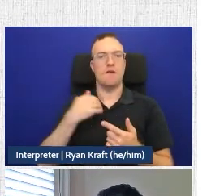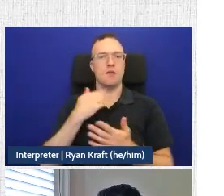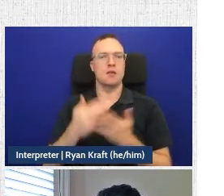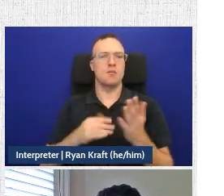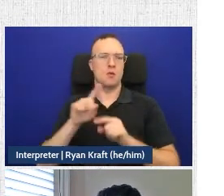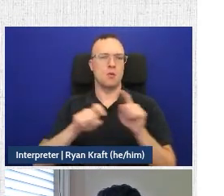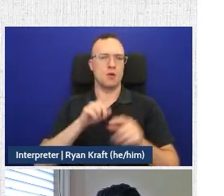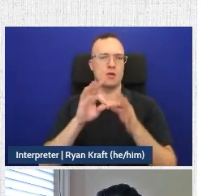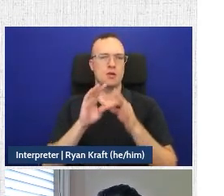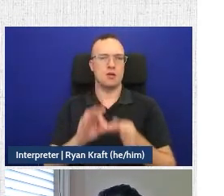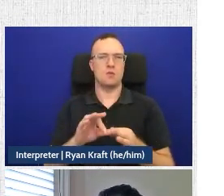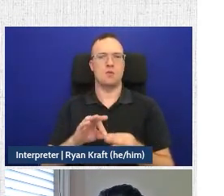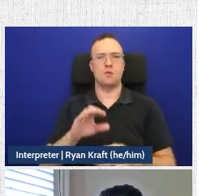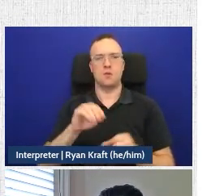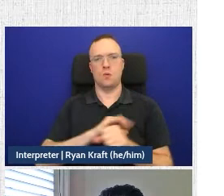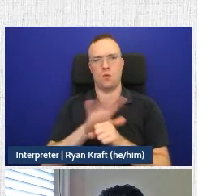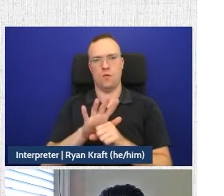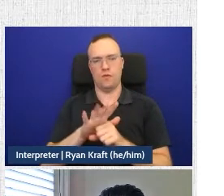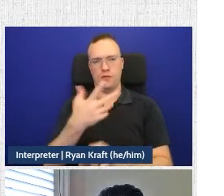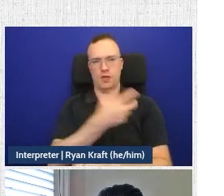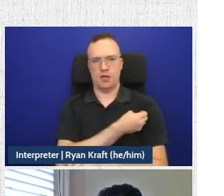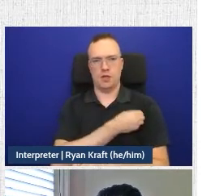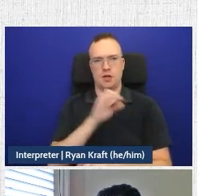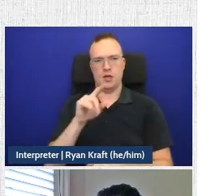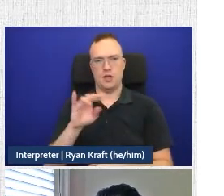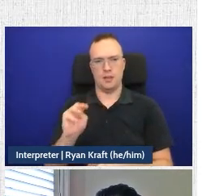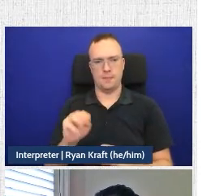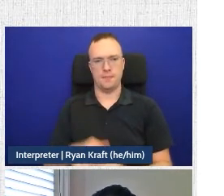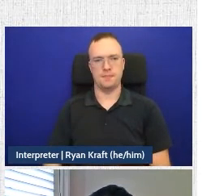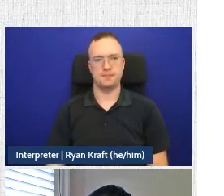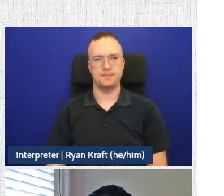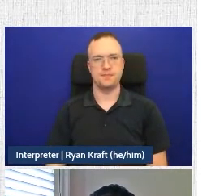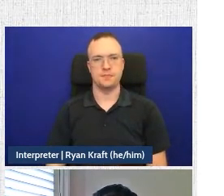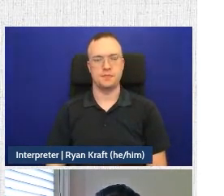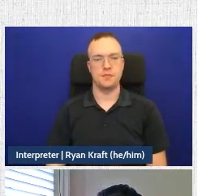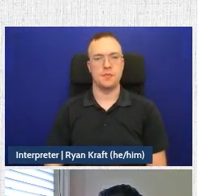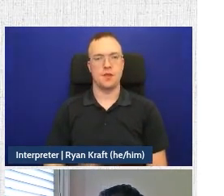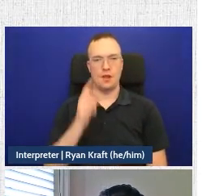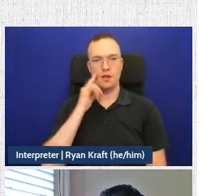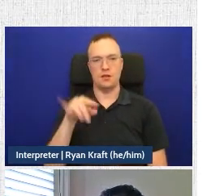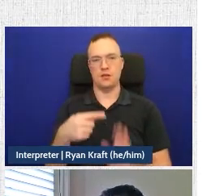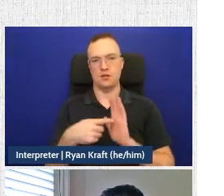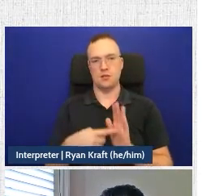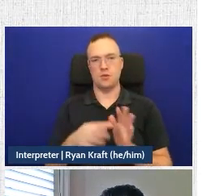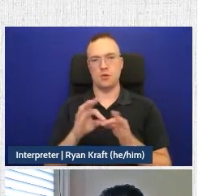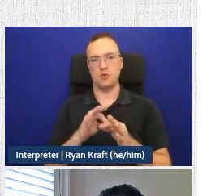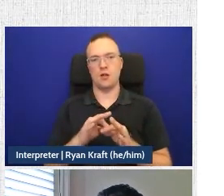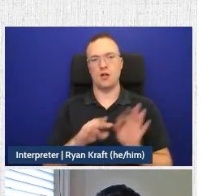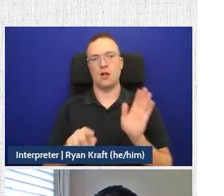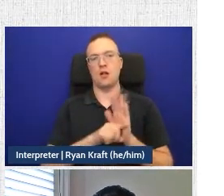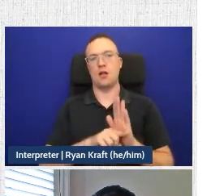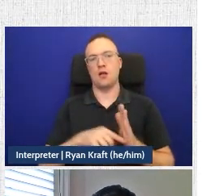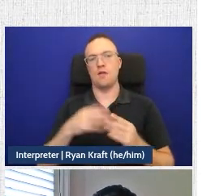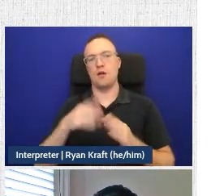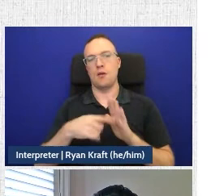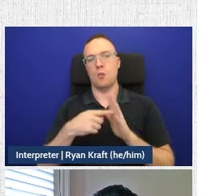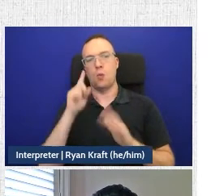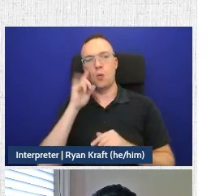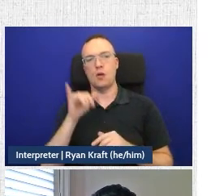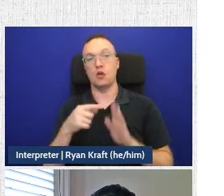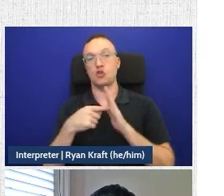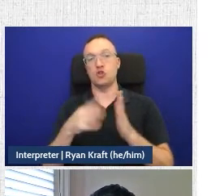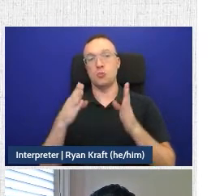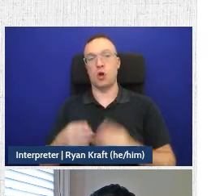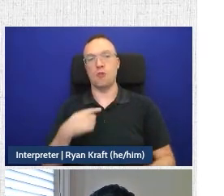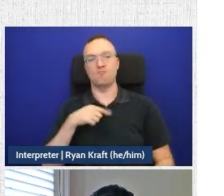related to the COVID-19 vaccine claim. I think this is an example of what a negative output will look like. It'll show the user that they